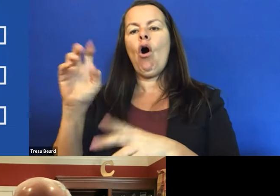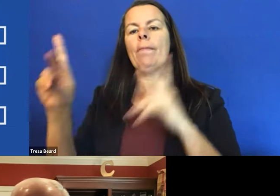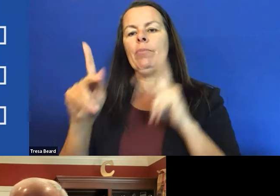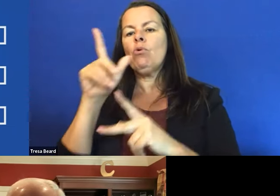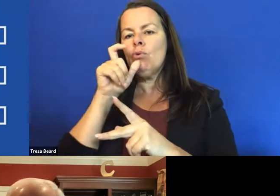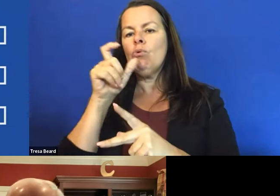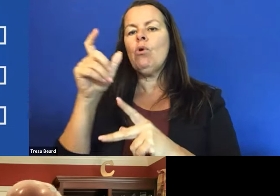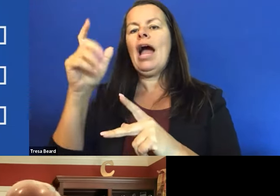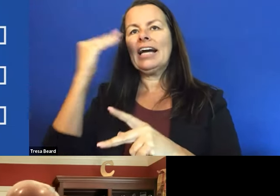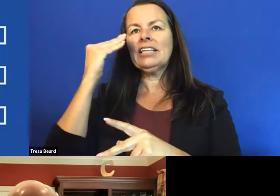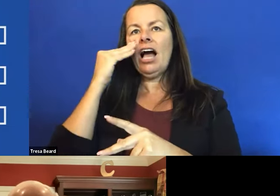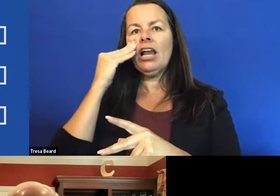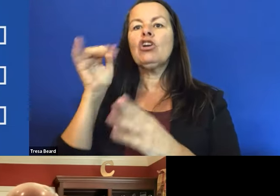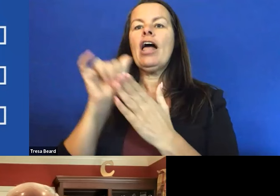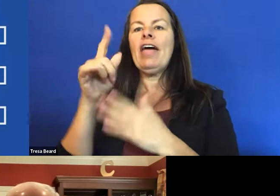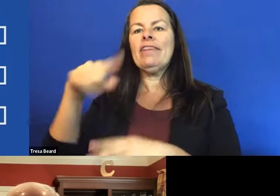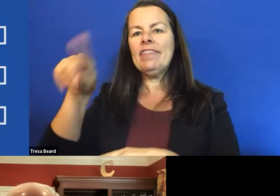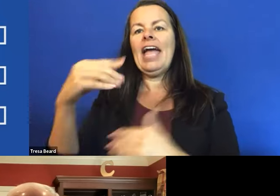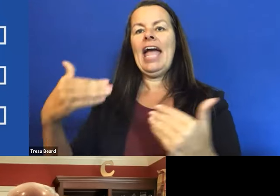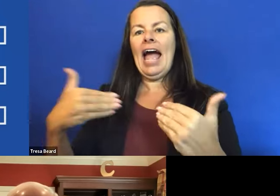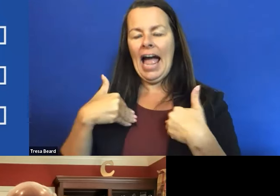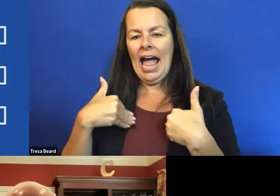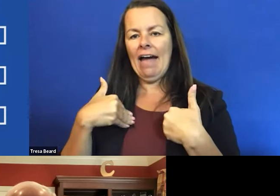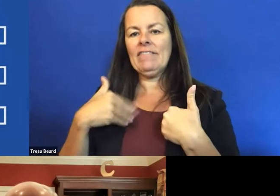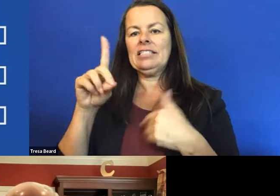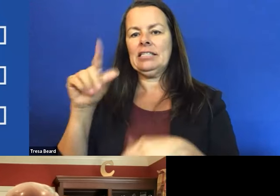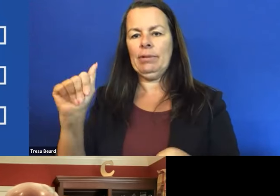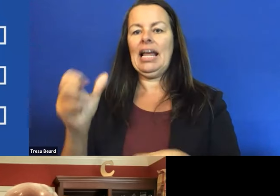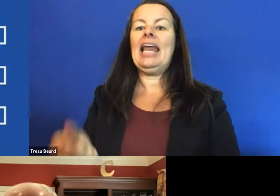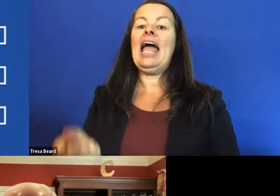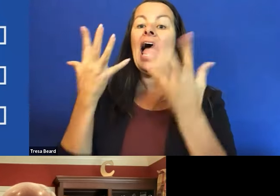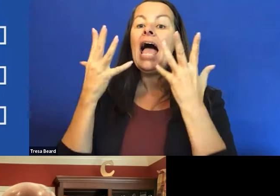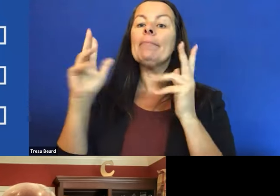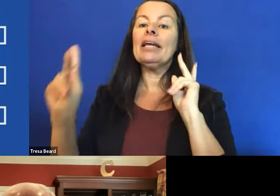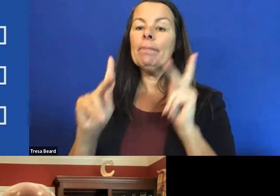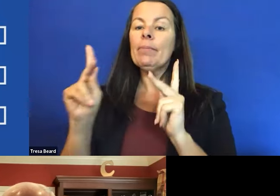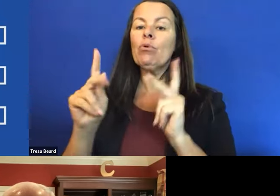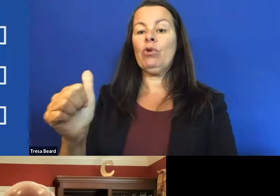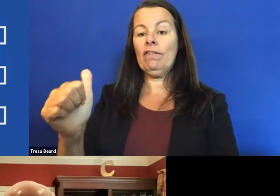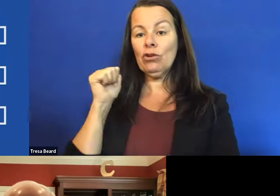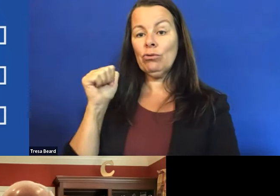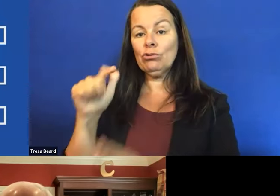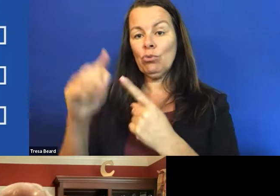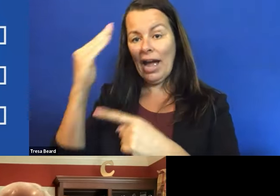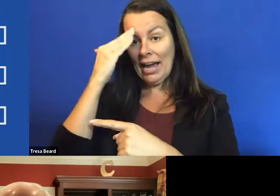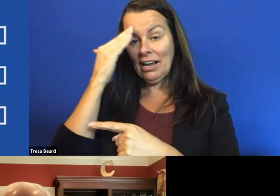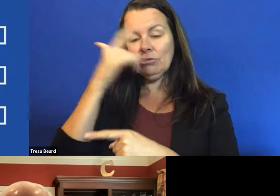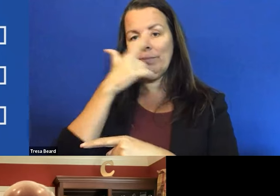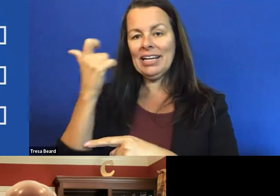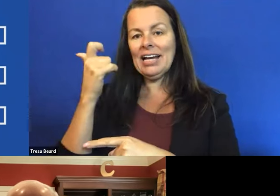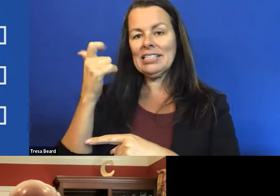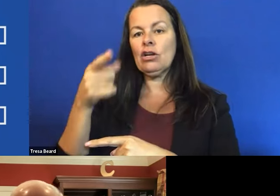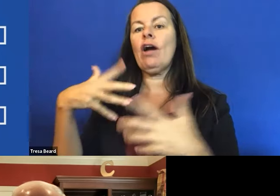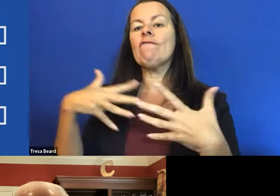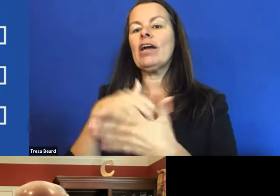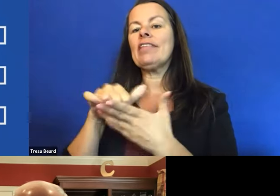a disability. And how many millions of people refuse to acknowledge because they're afraid they can't get a job,